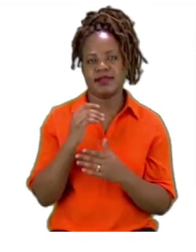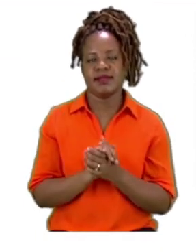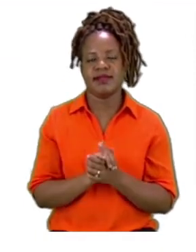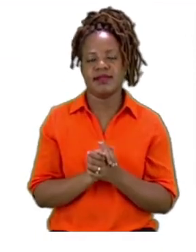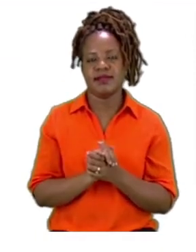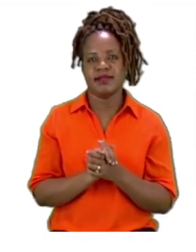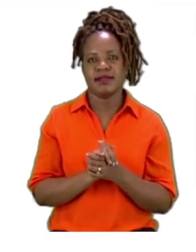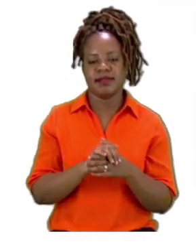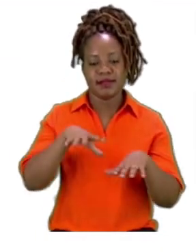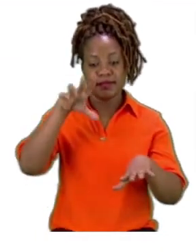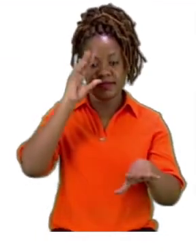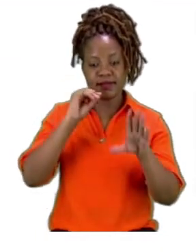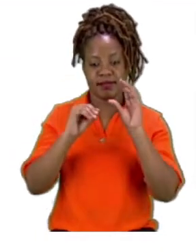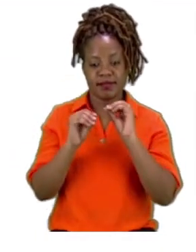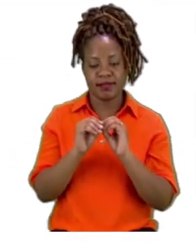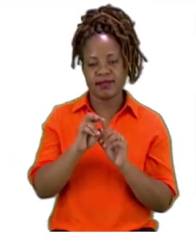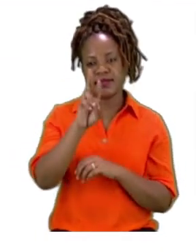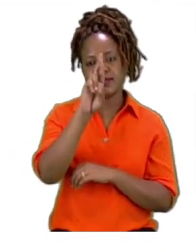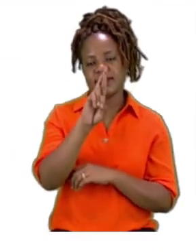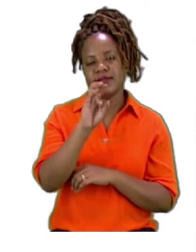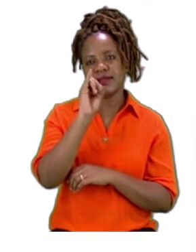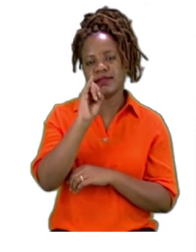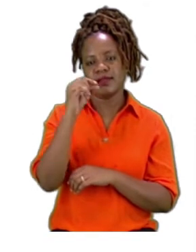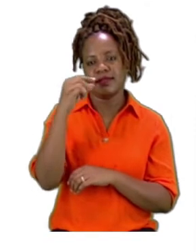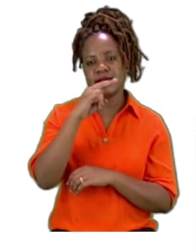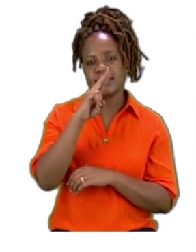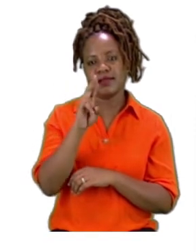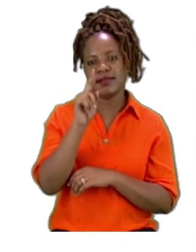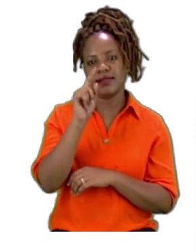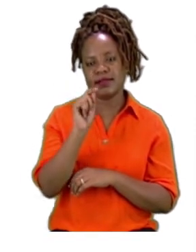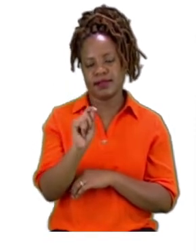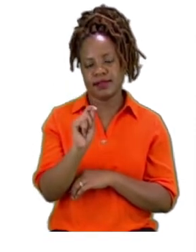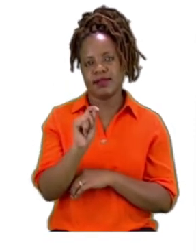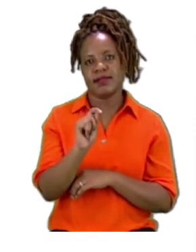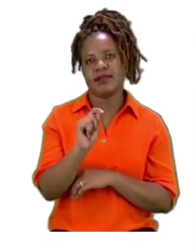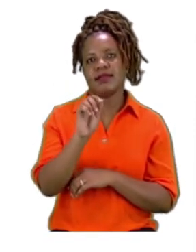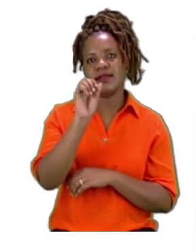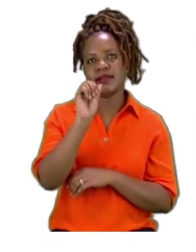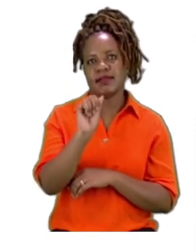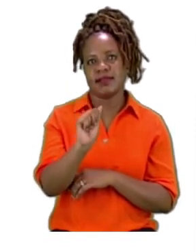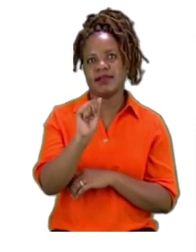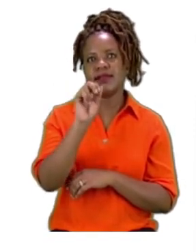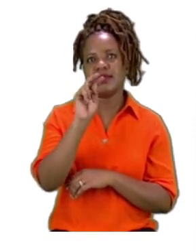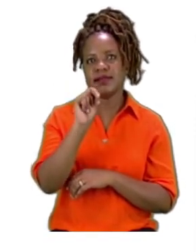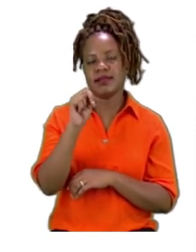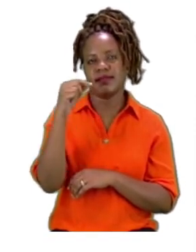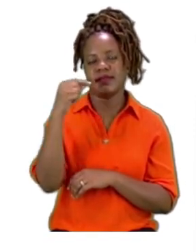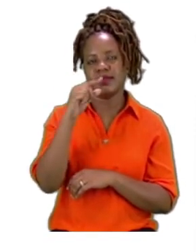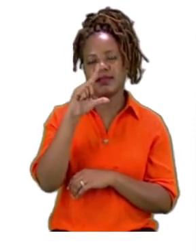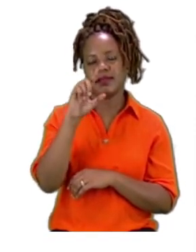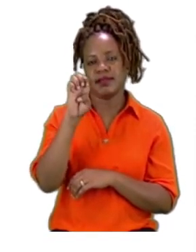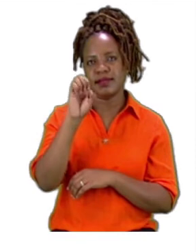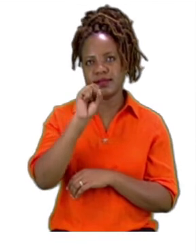going to be doing right angles. Everyone let's say right angles.